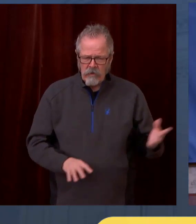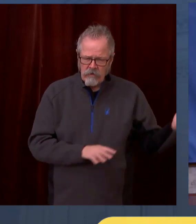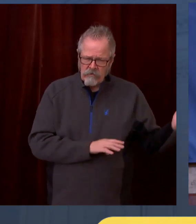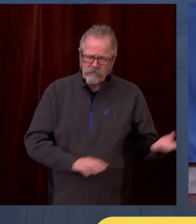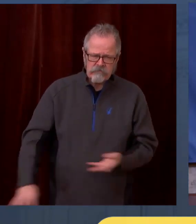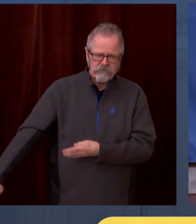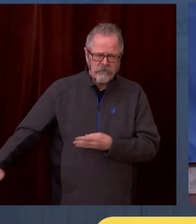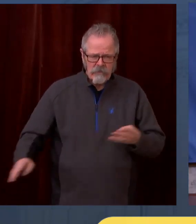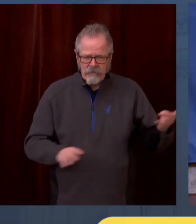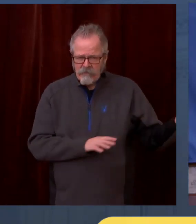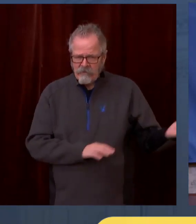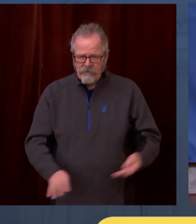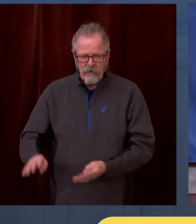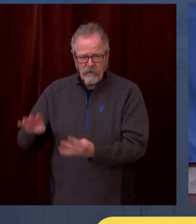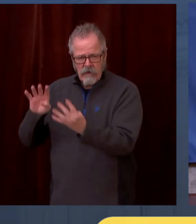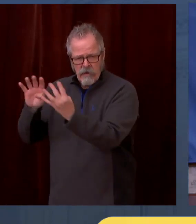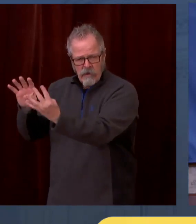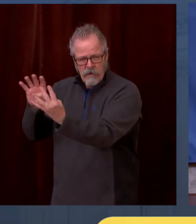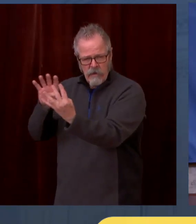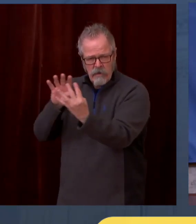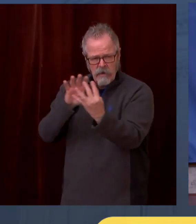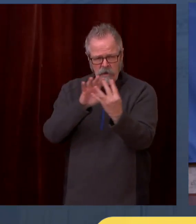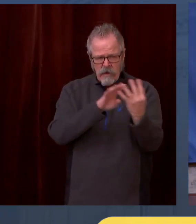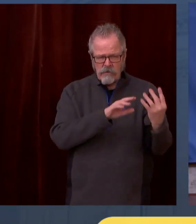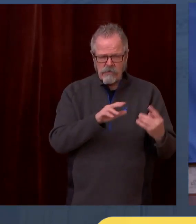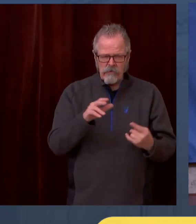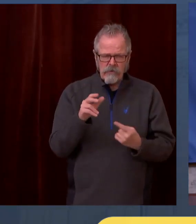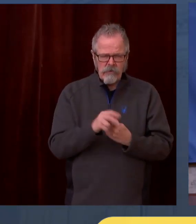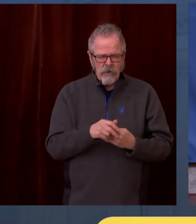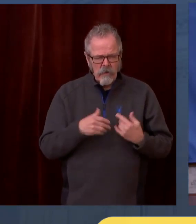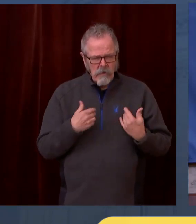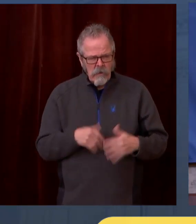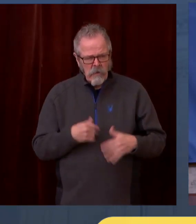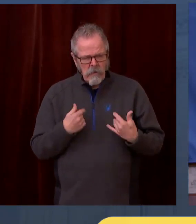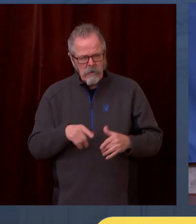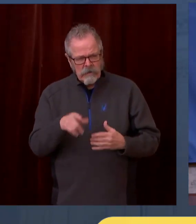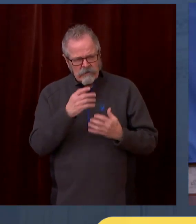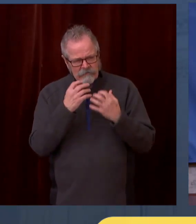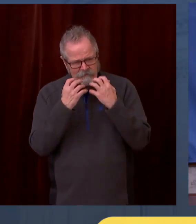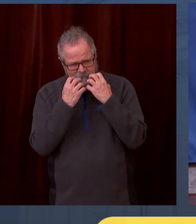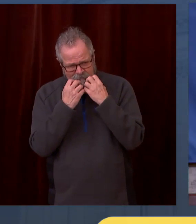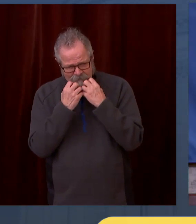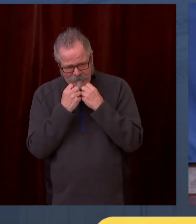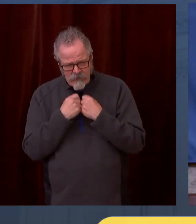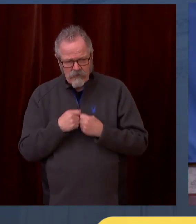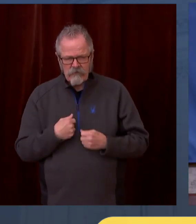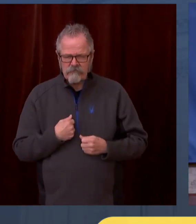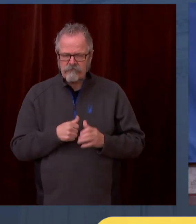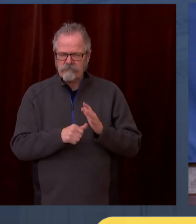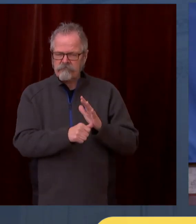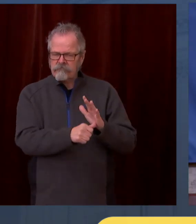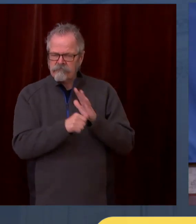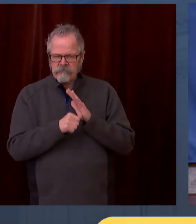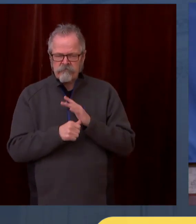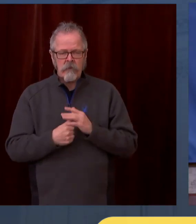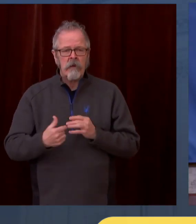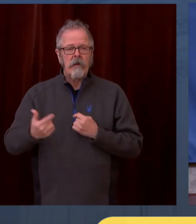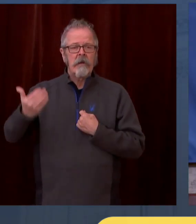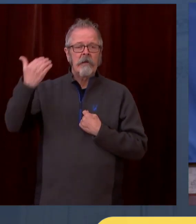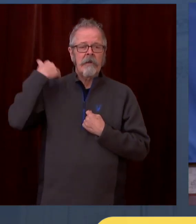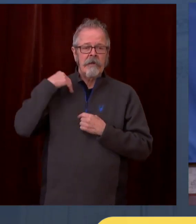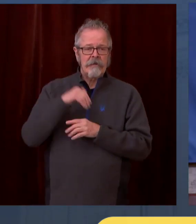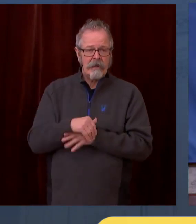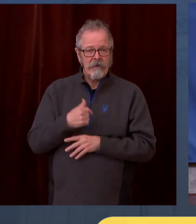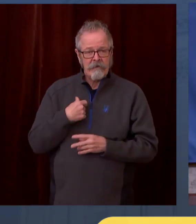warehouse, it had burnt down. I was standing in the smoldering ruins. And yesterday, I saw the very first local